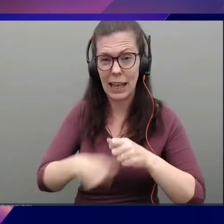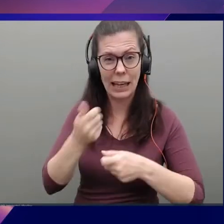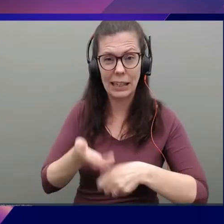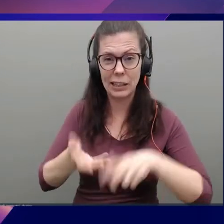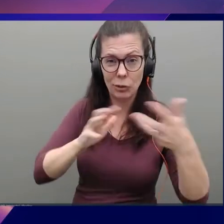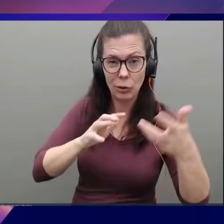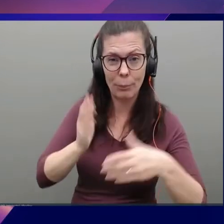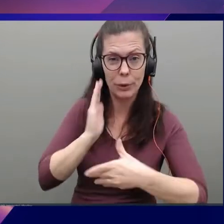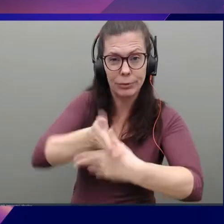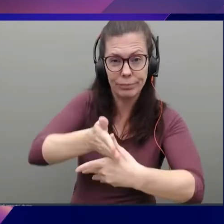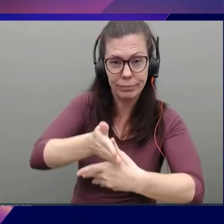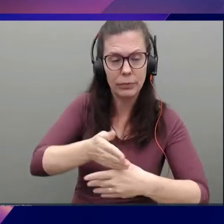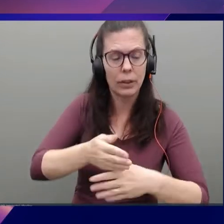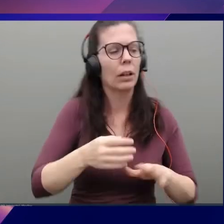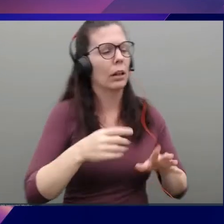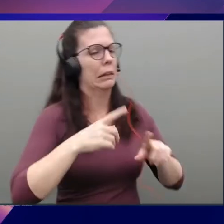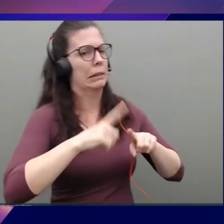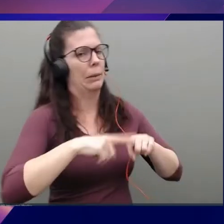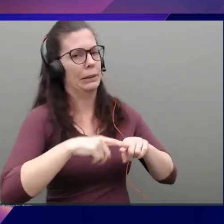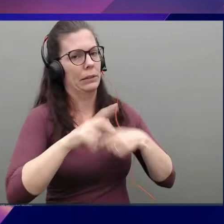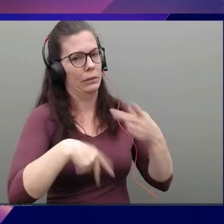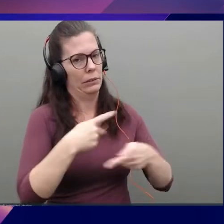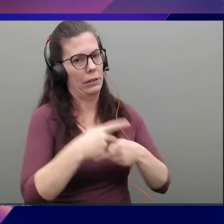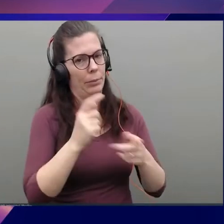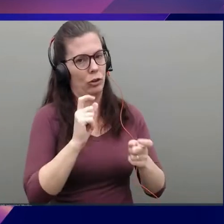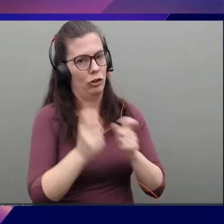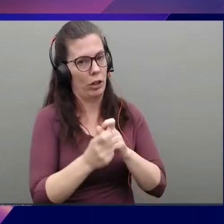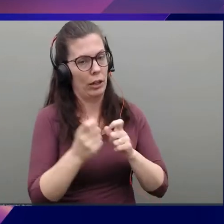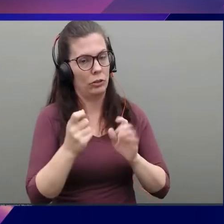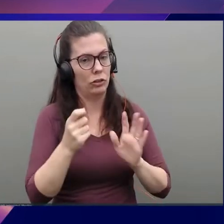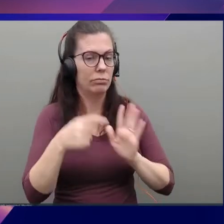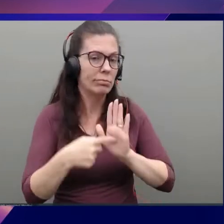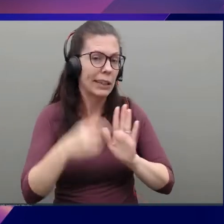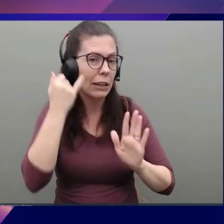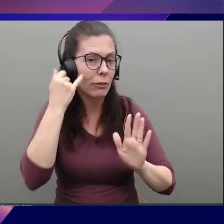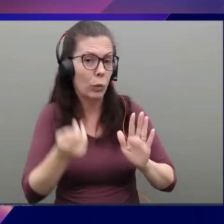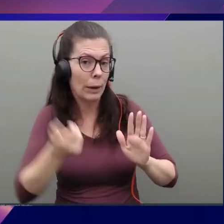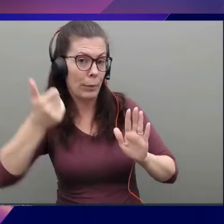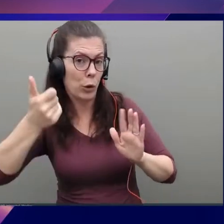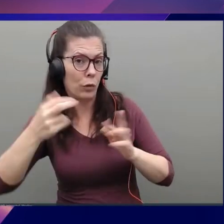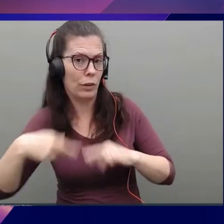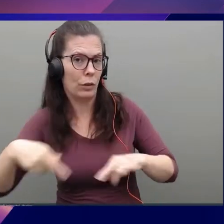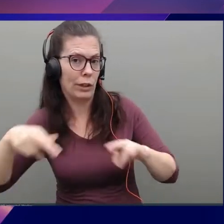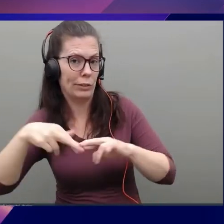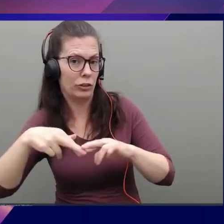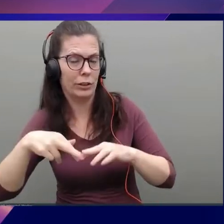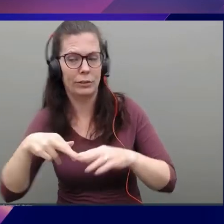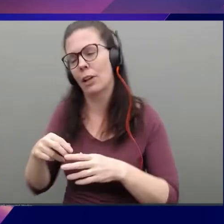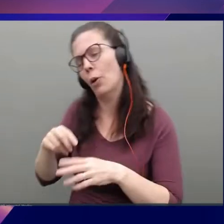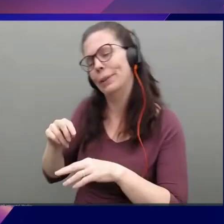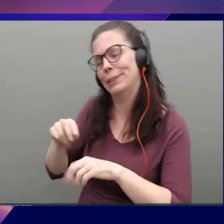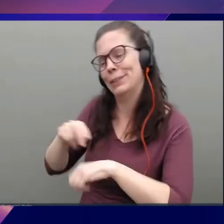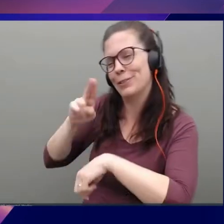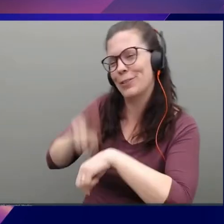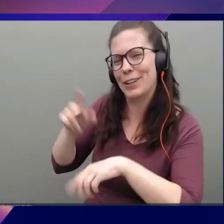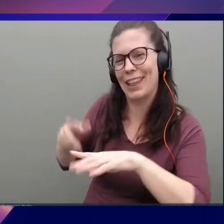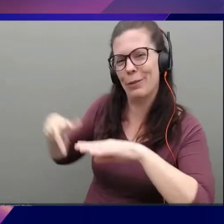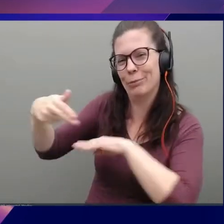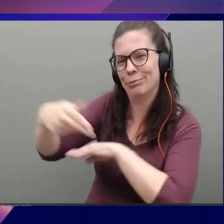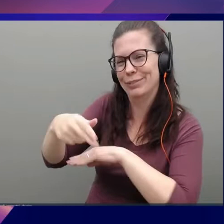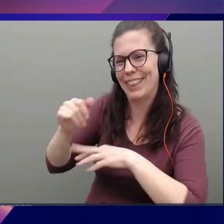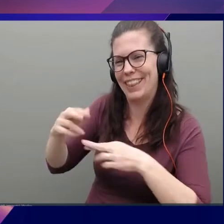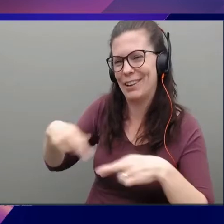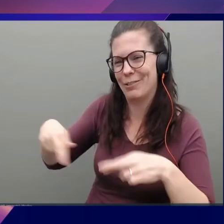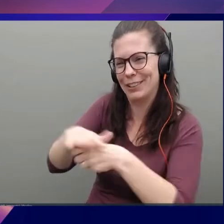depends on the type of change, right? So for example, if you're removing a region. Yeah, obviously that region is going to be cut off. Yeah, there's also some interesting